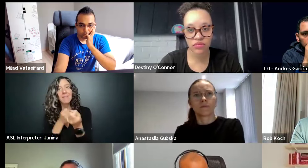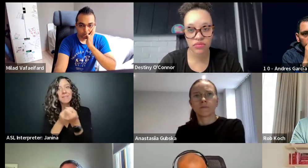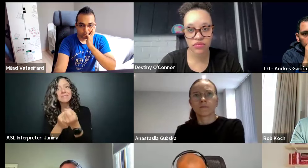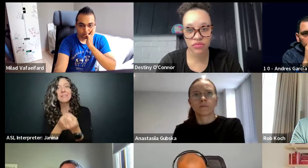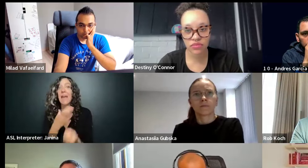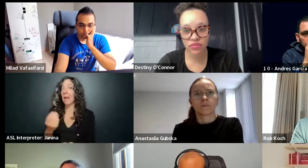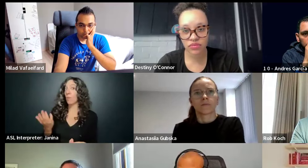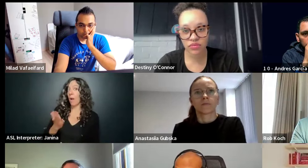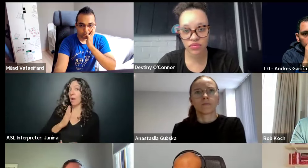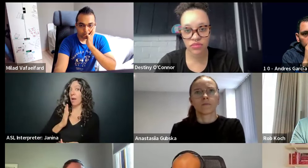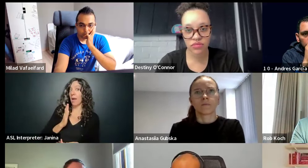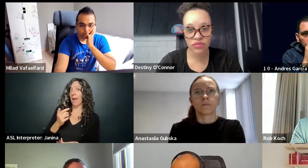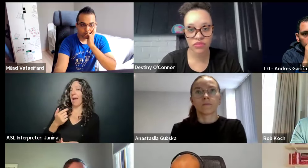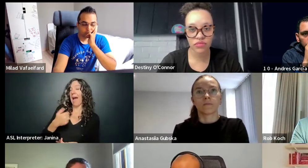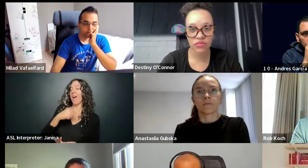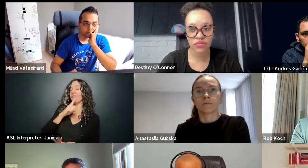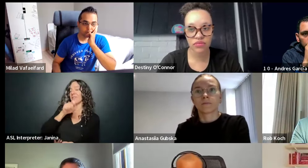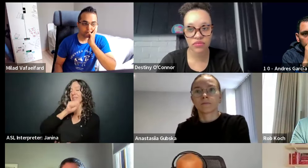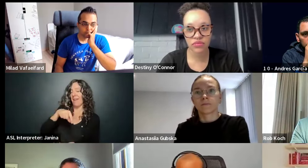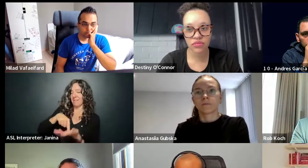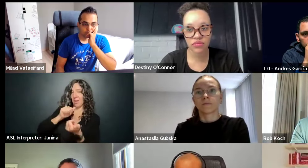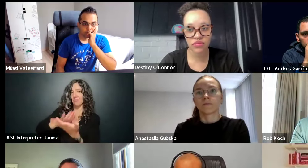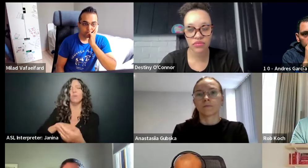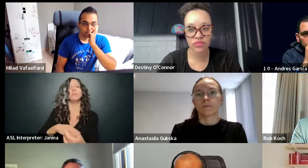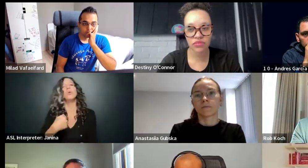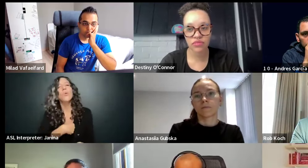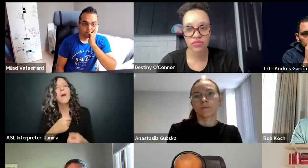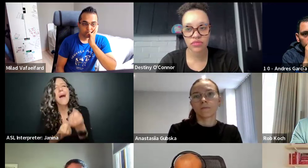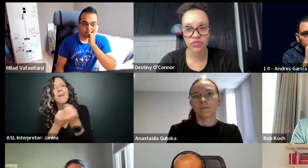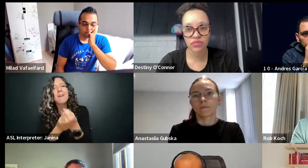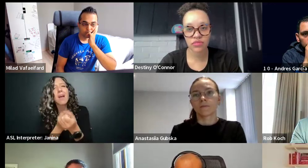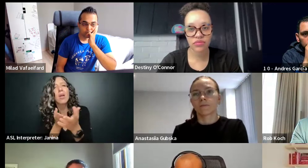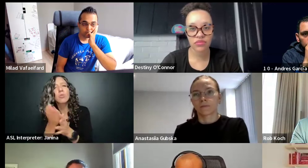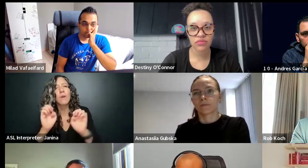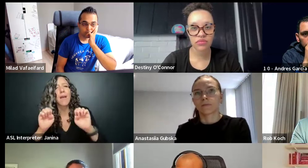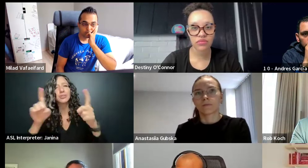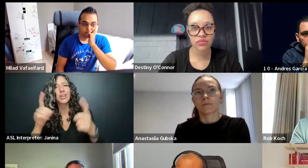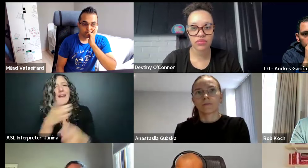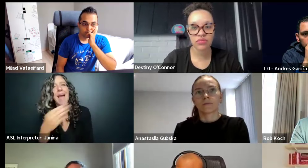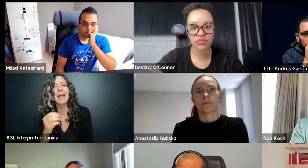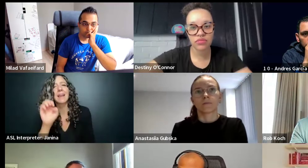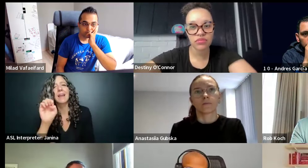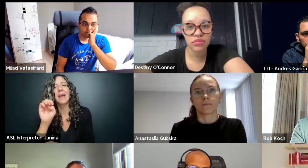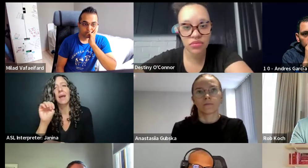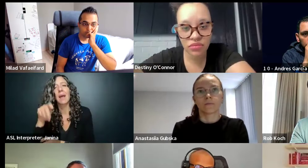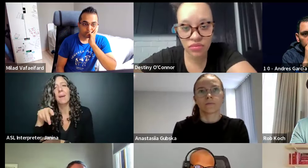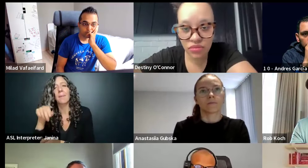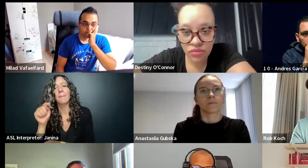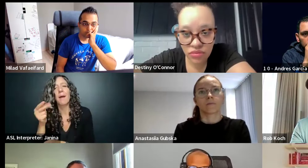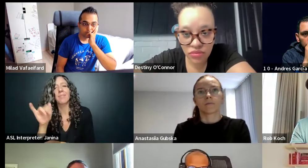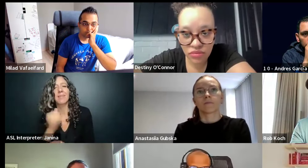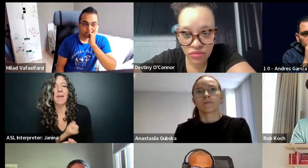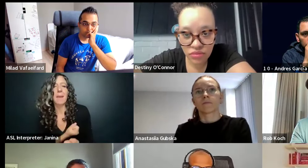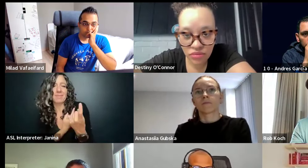really love that it's advocating through education and empathy, right? So it's really important to